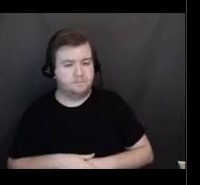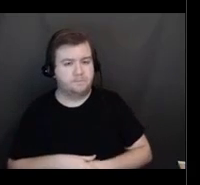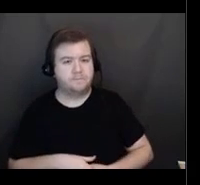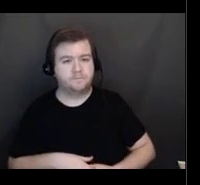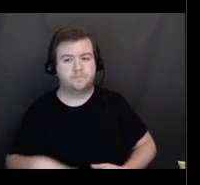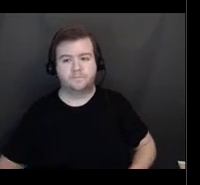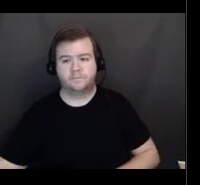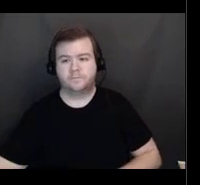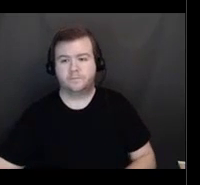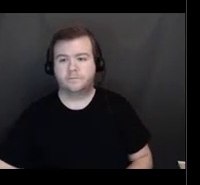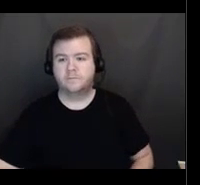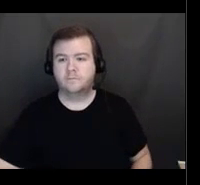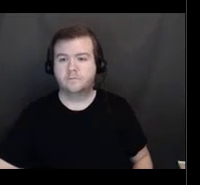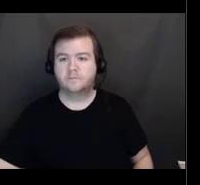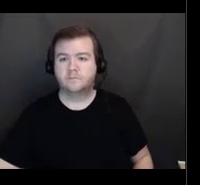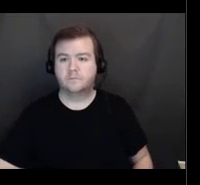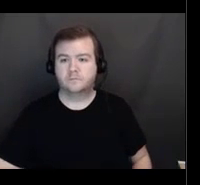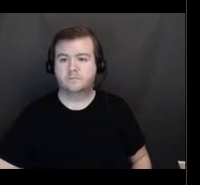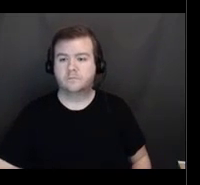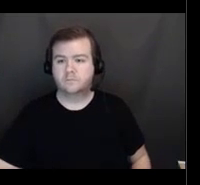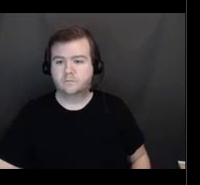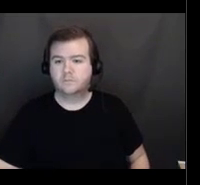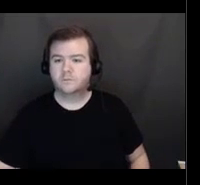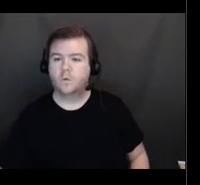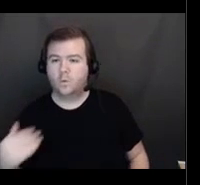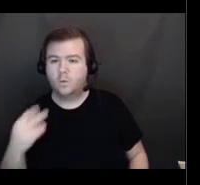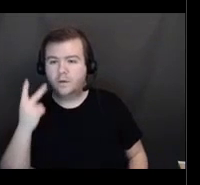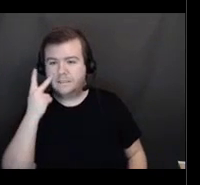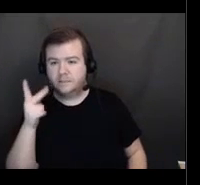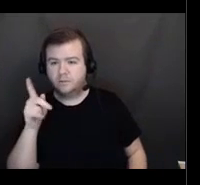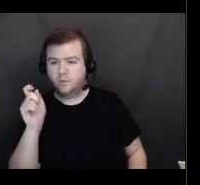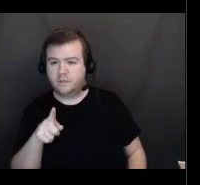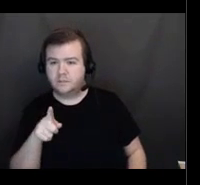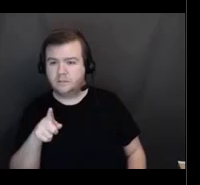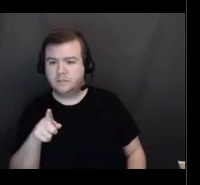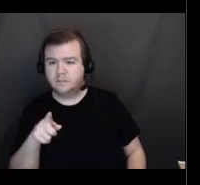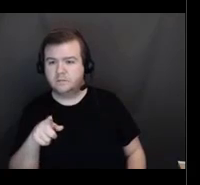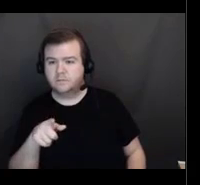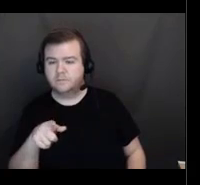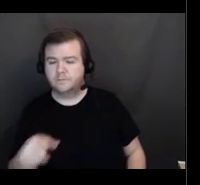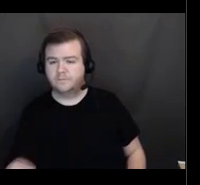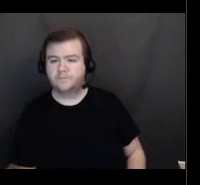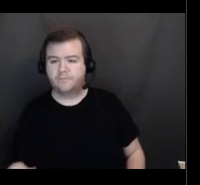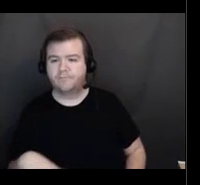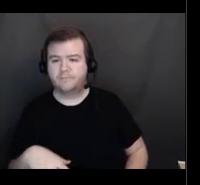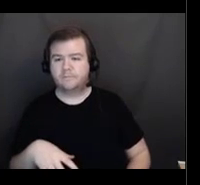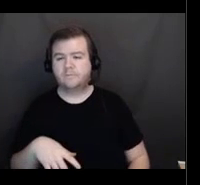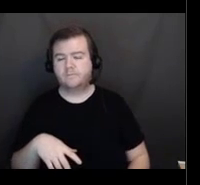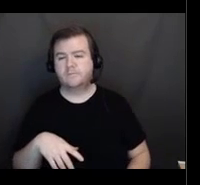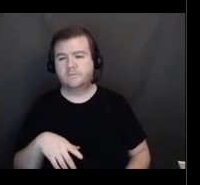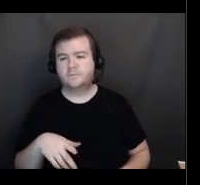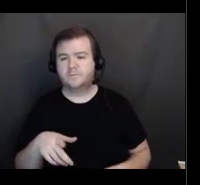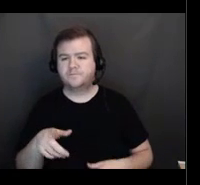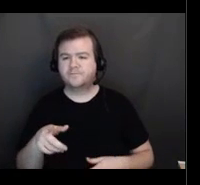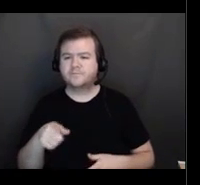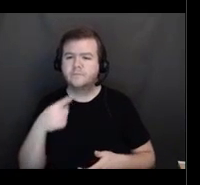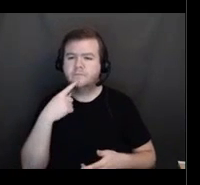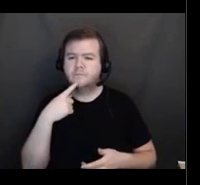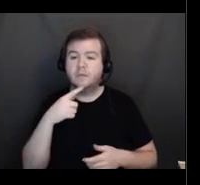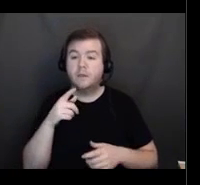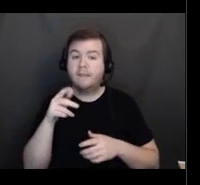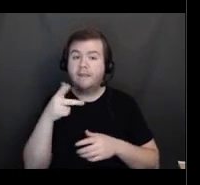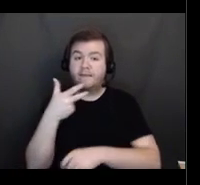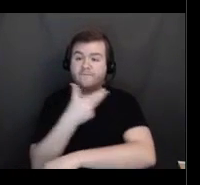Yep. Okay. So there is a question in here and it said, did you mention that the vaccine can be mailed to